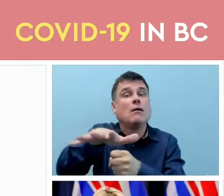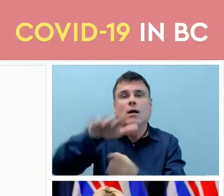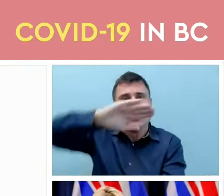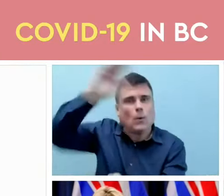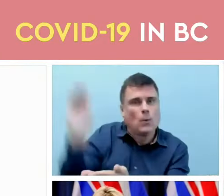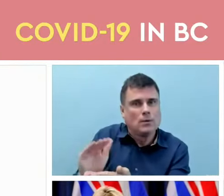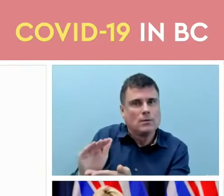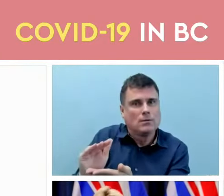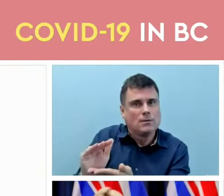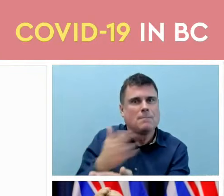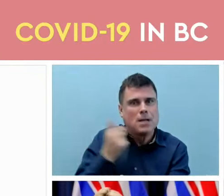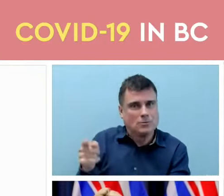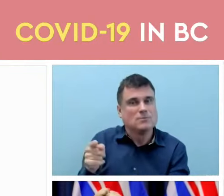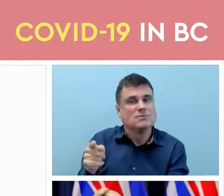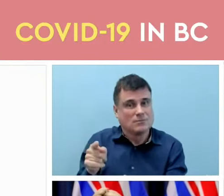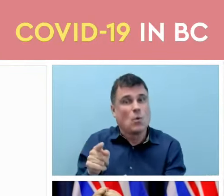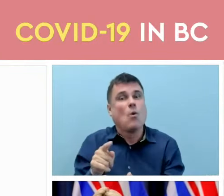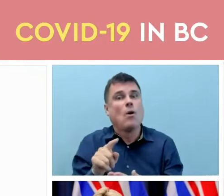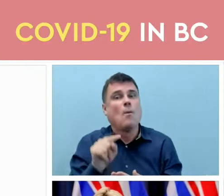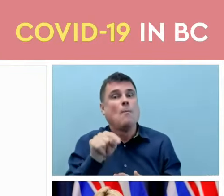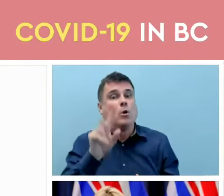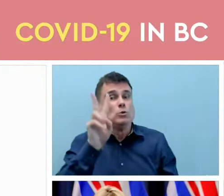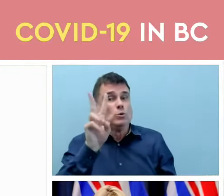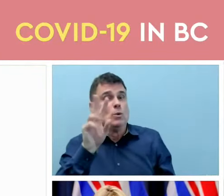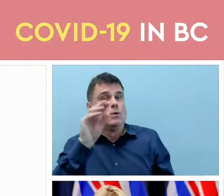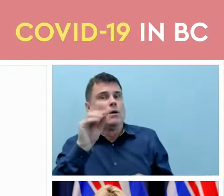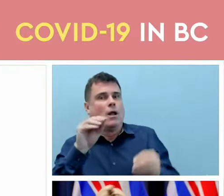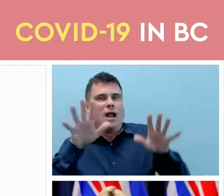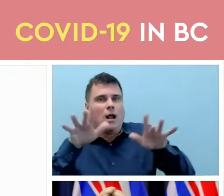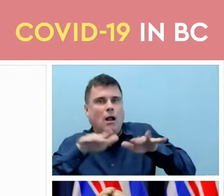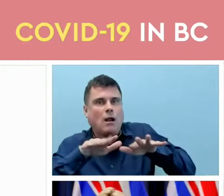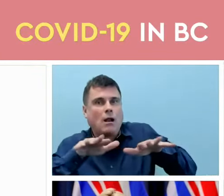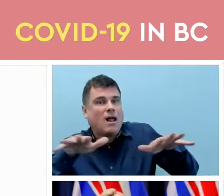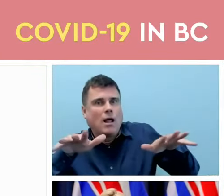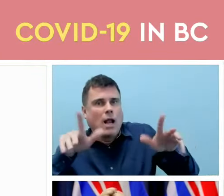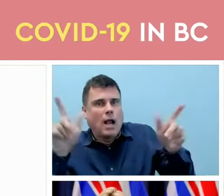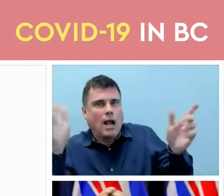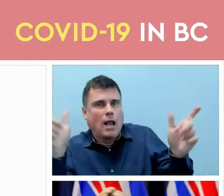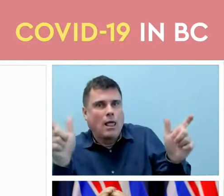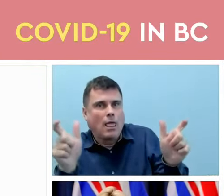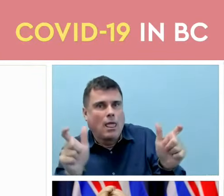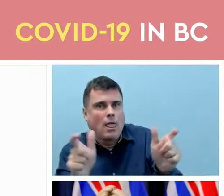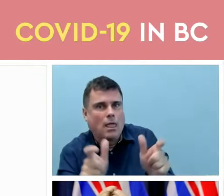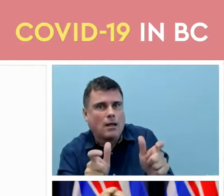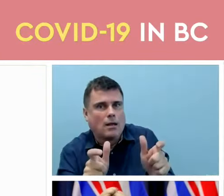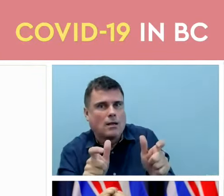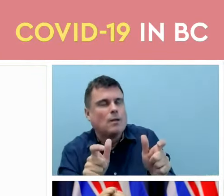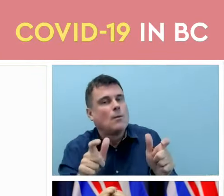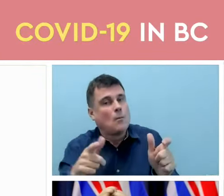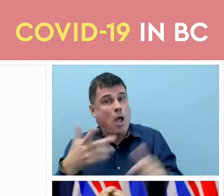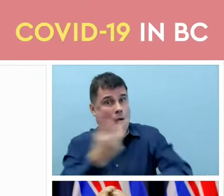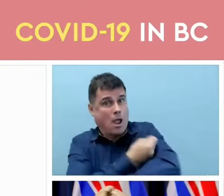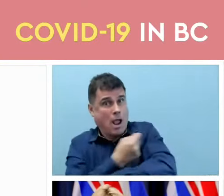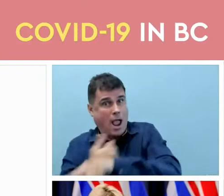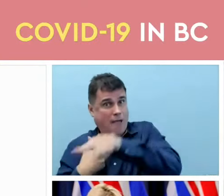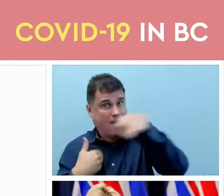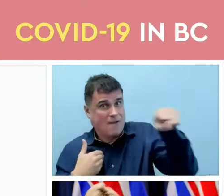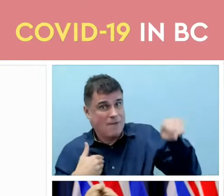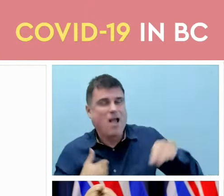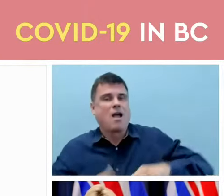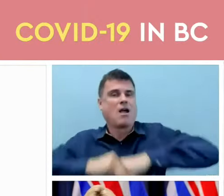it reduces that risk of infection, protection across the board, and provides as we've noted, very strong protection against hospitalization,